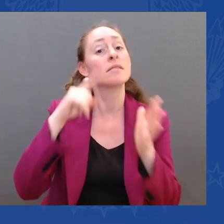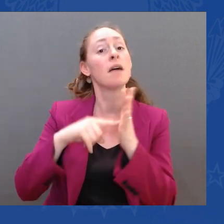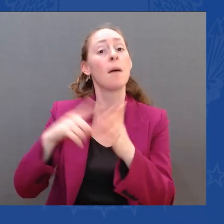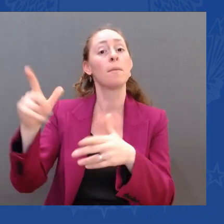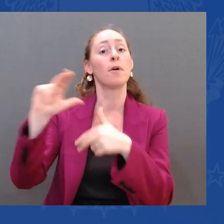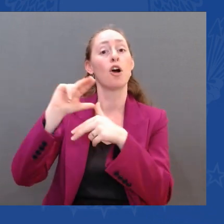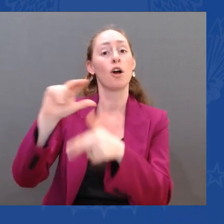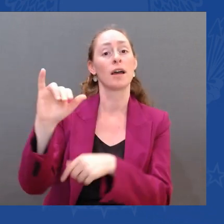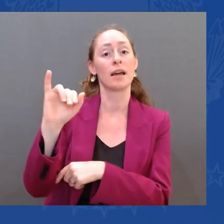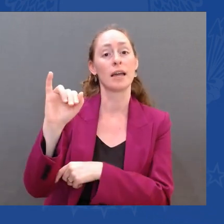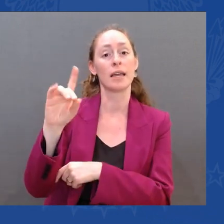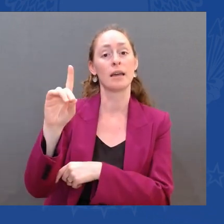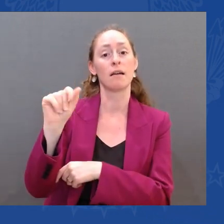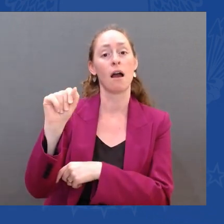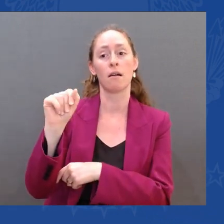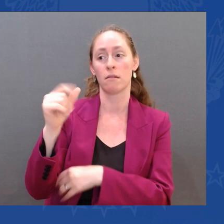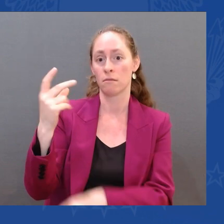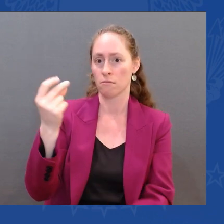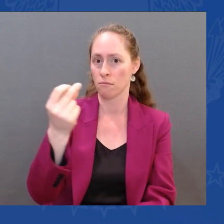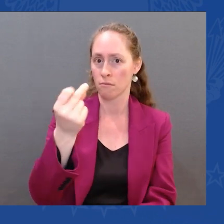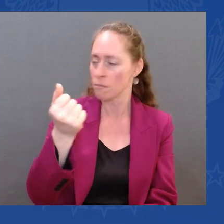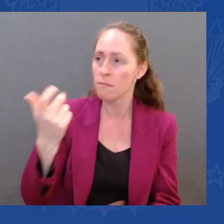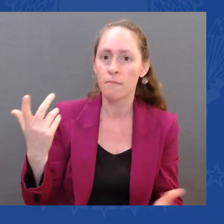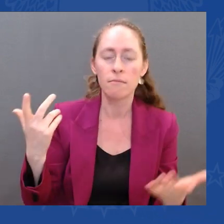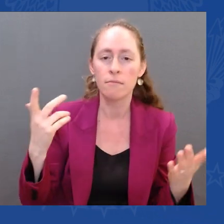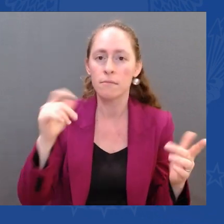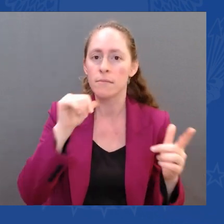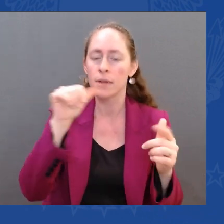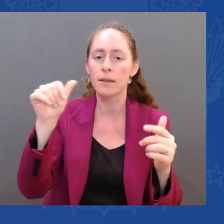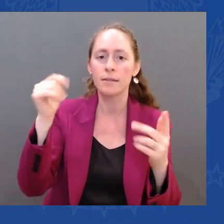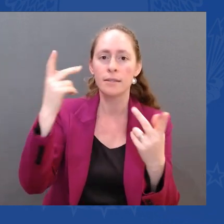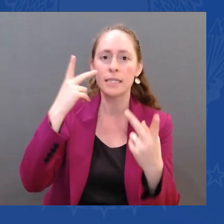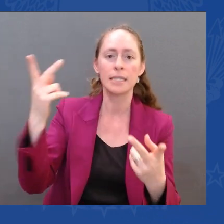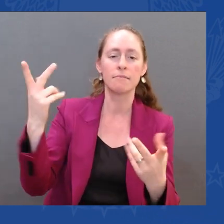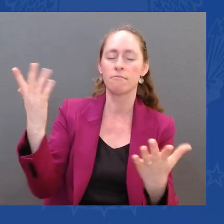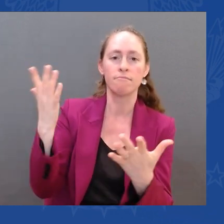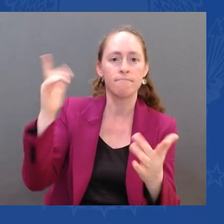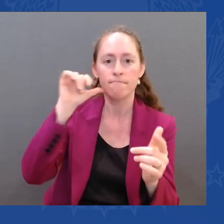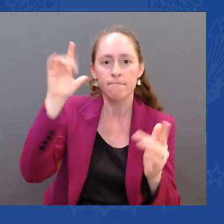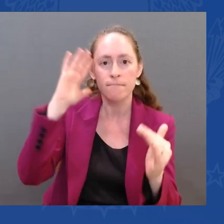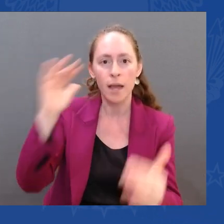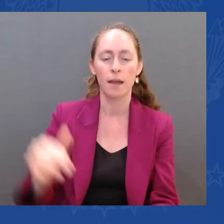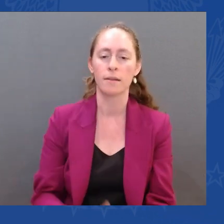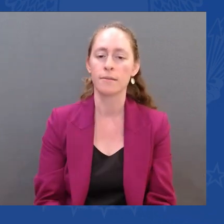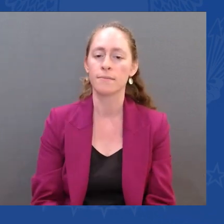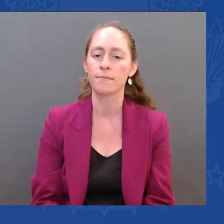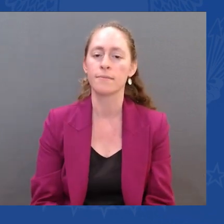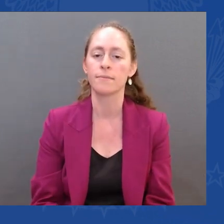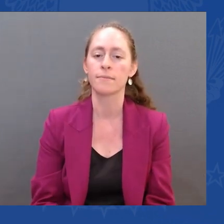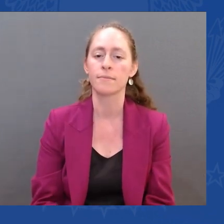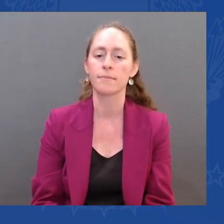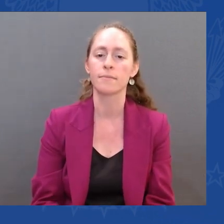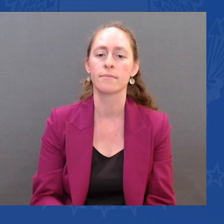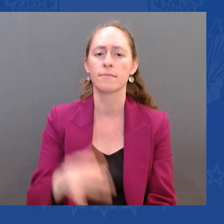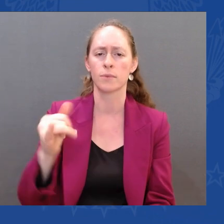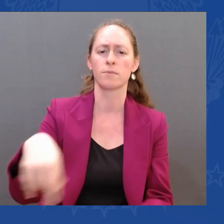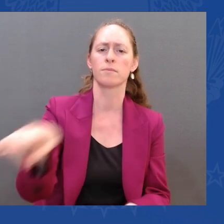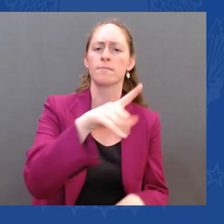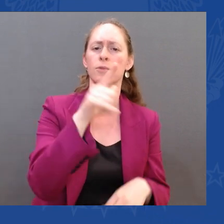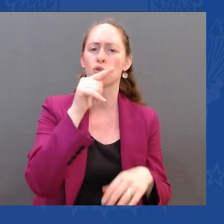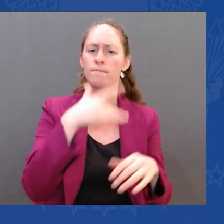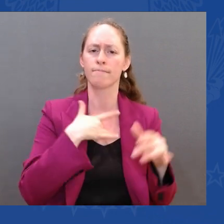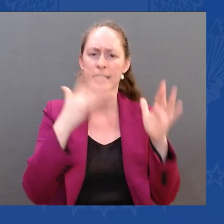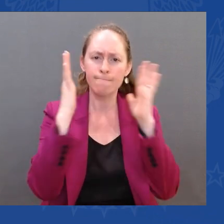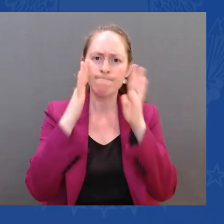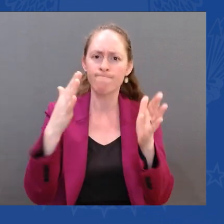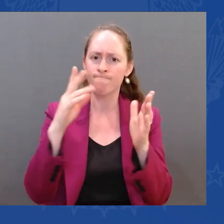And we're going to continue to ensure hurricane hunters and their partners have what they need to get their job done. It's about